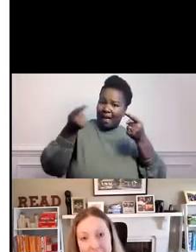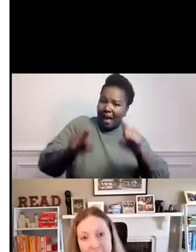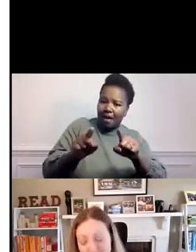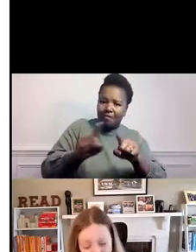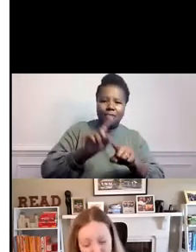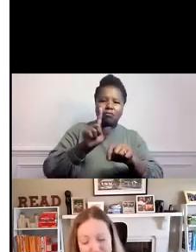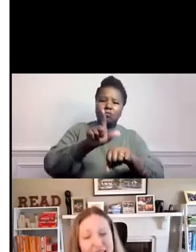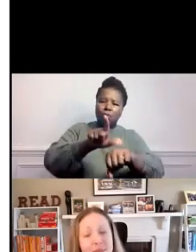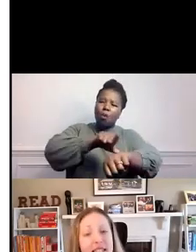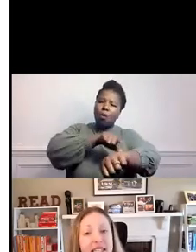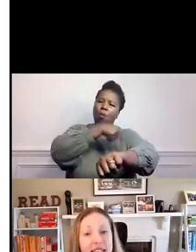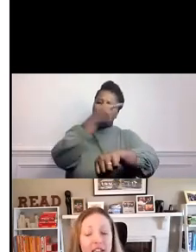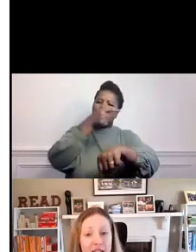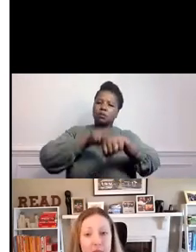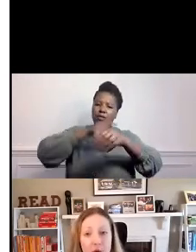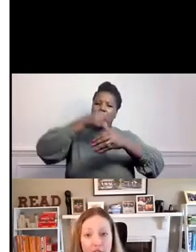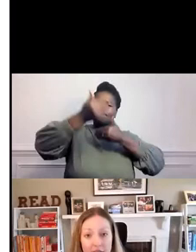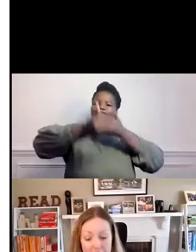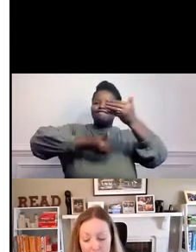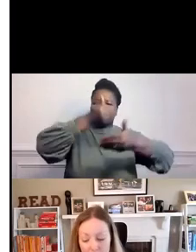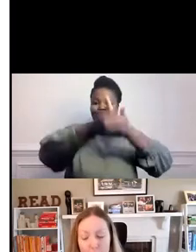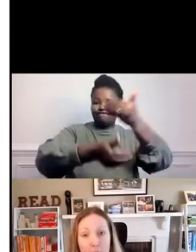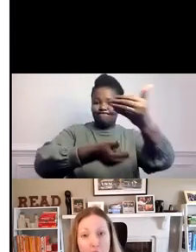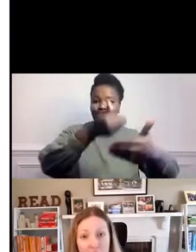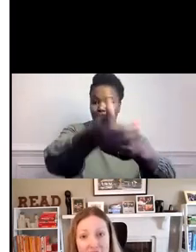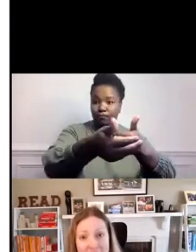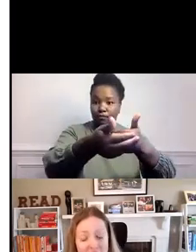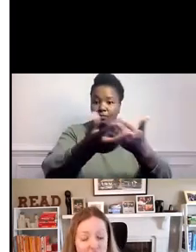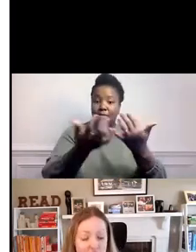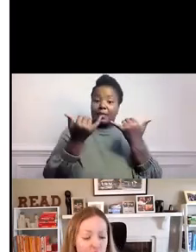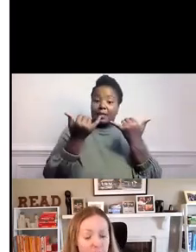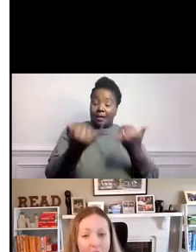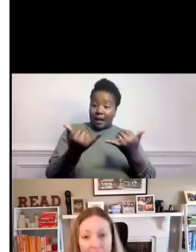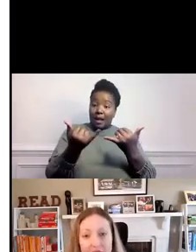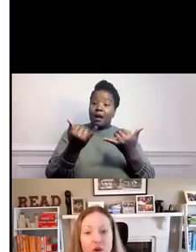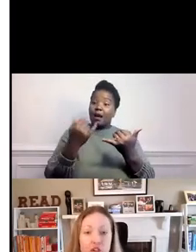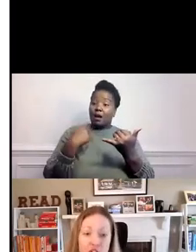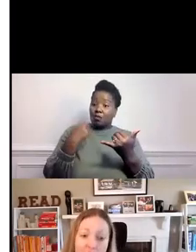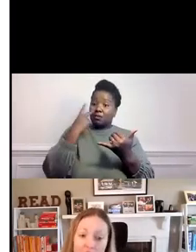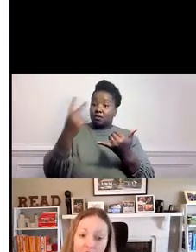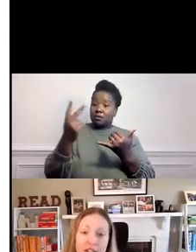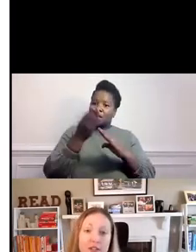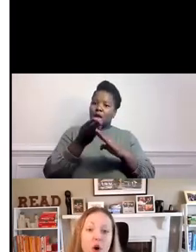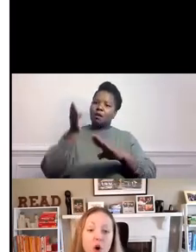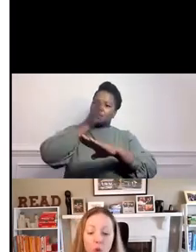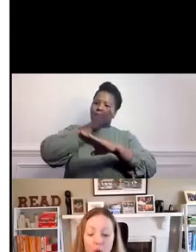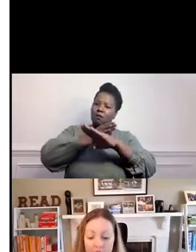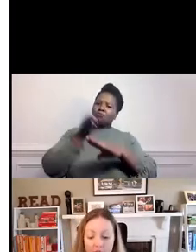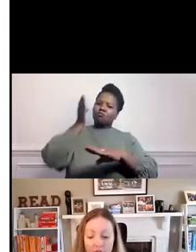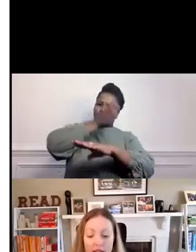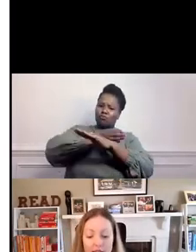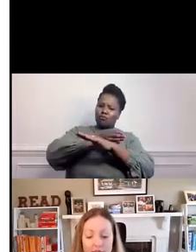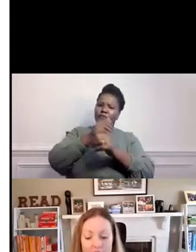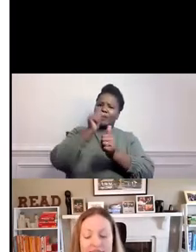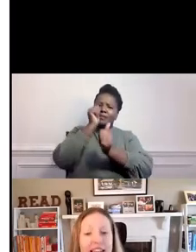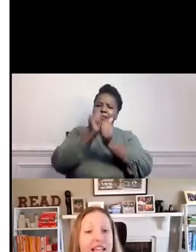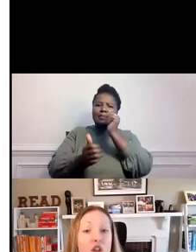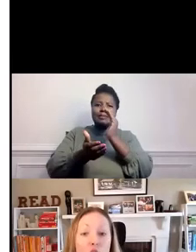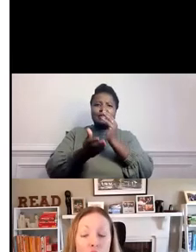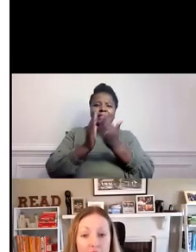already seen some significant progress in certain pockets or geographies where